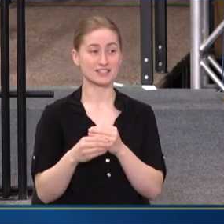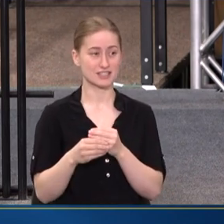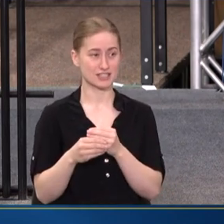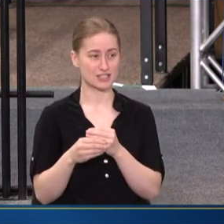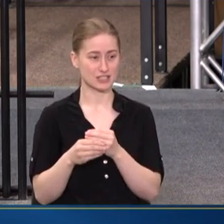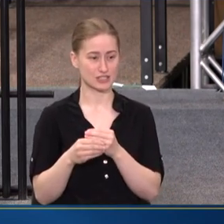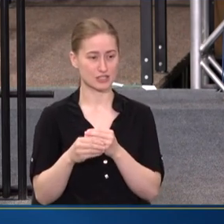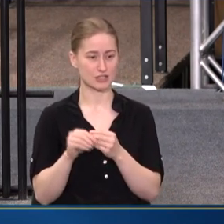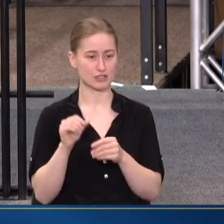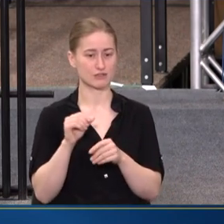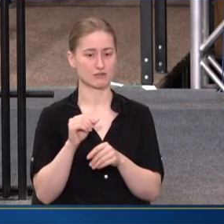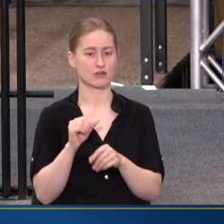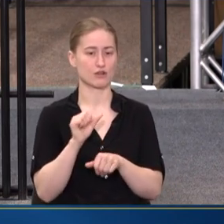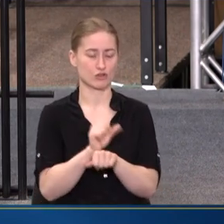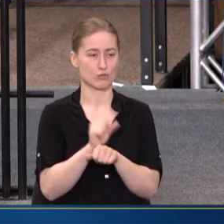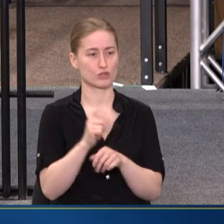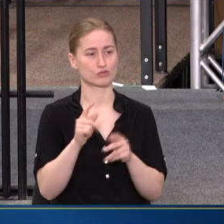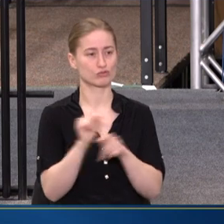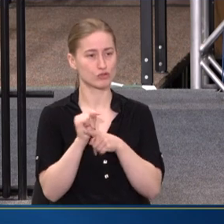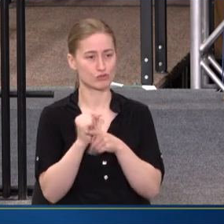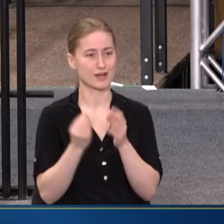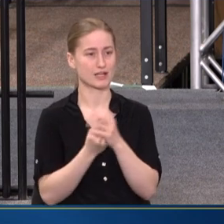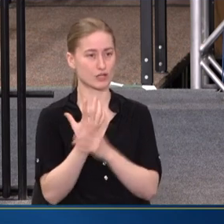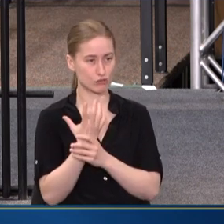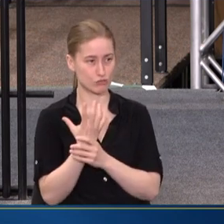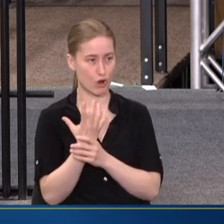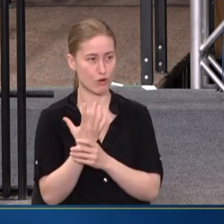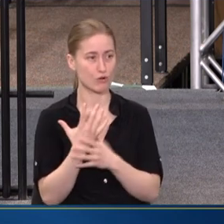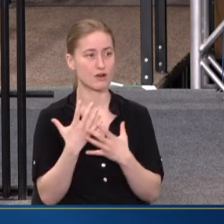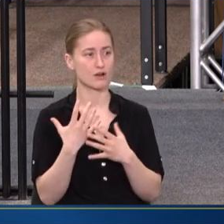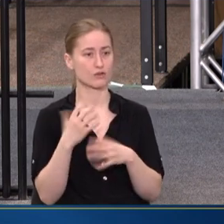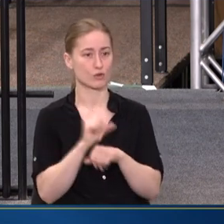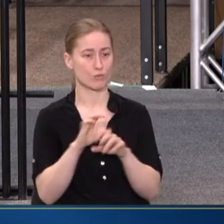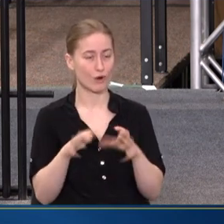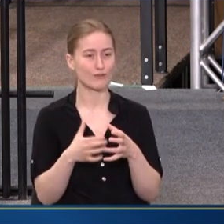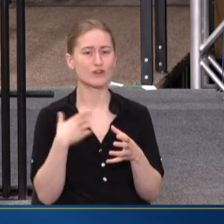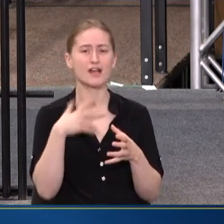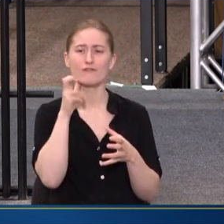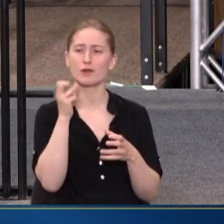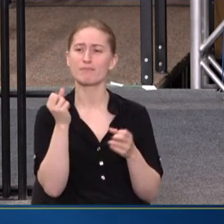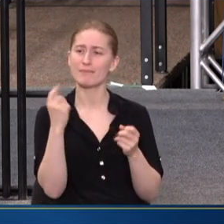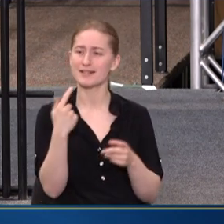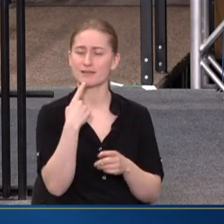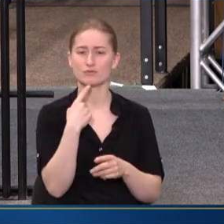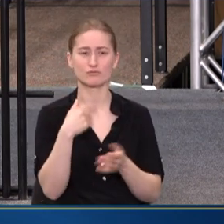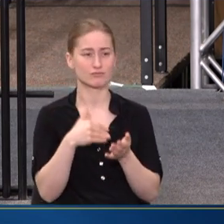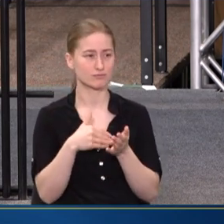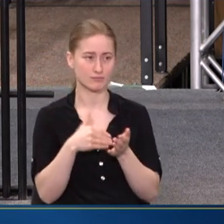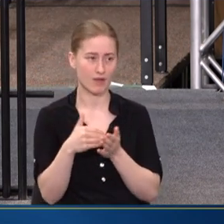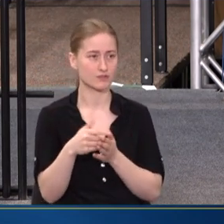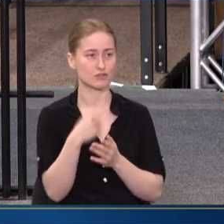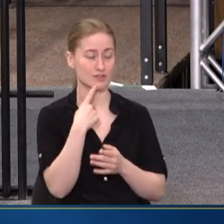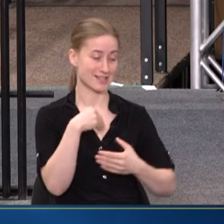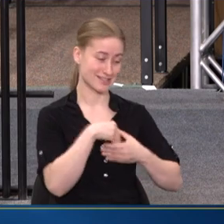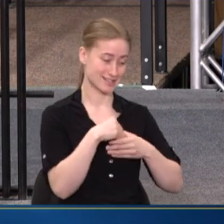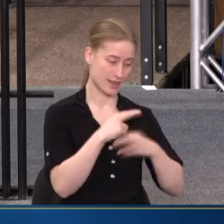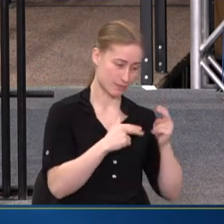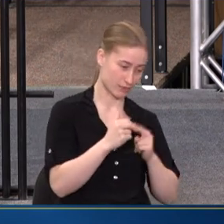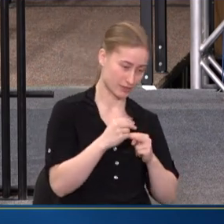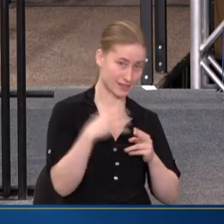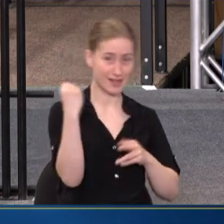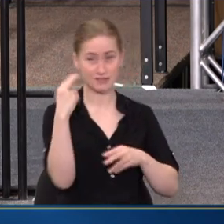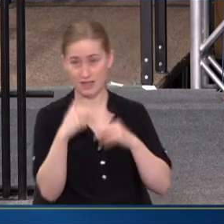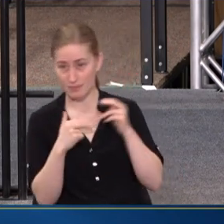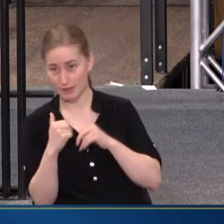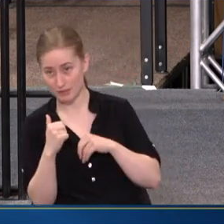IS DOING TO TRAIN AND GROW THE BEHAVIORAL HEALTH WORK FORCE, I'VE HEARD YOU SAY MANY TIMES AGAIN IN THE BUILDING, OUTSIDE THE BUILDING, ON THE ROAD,